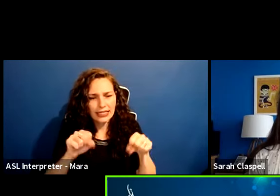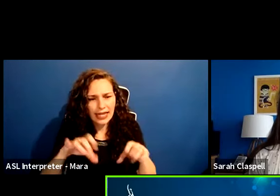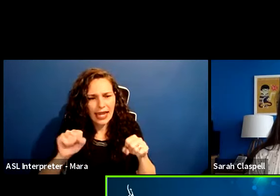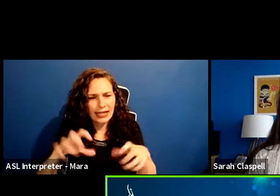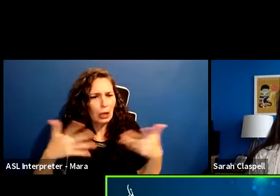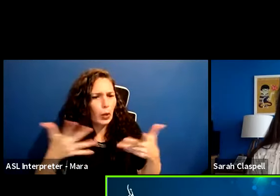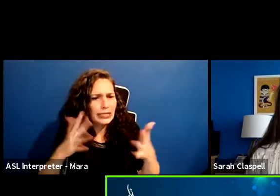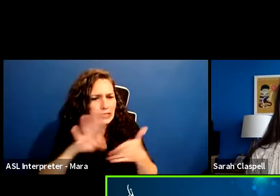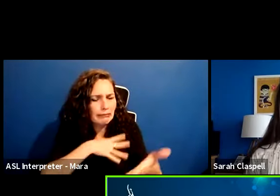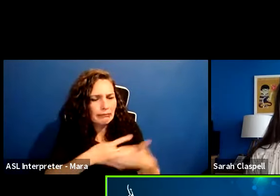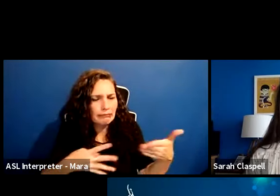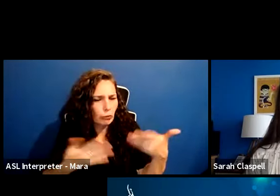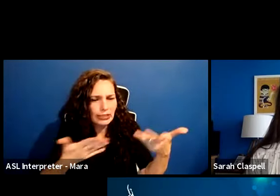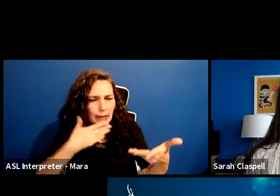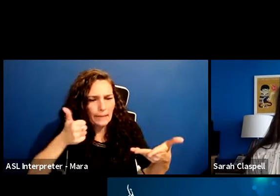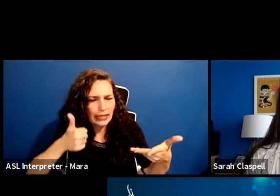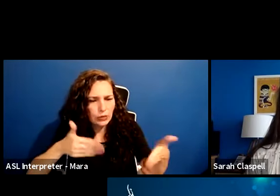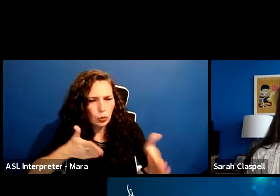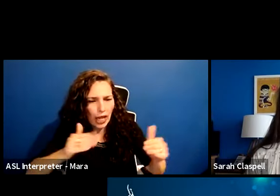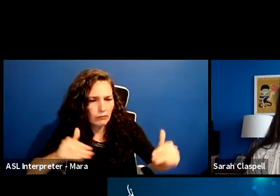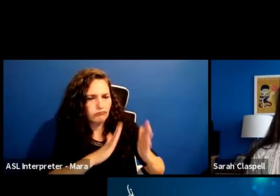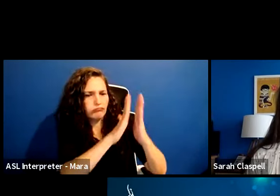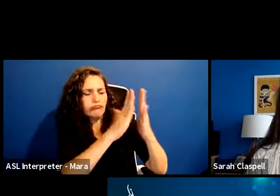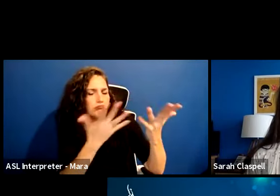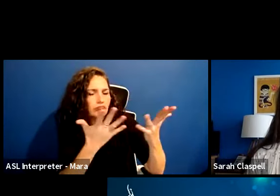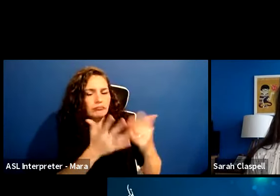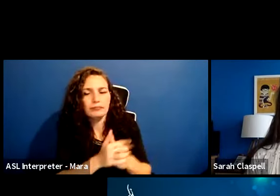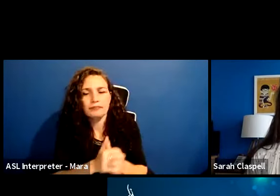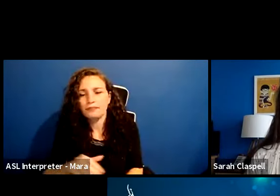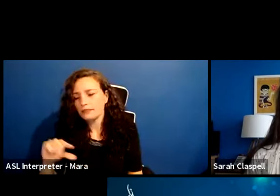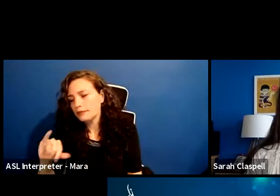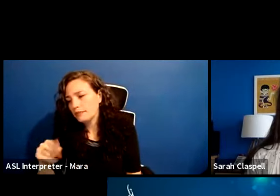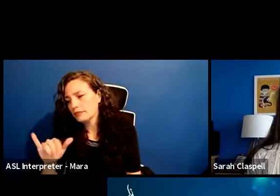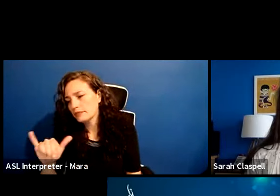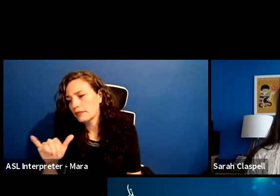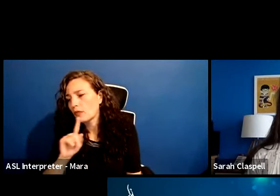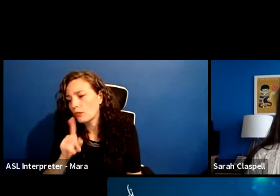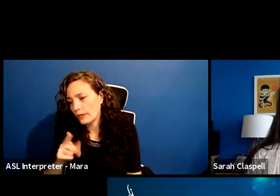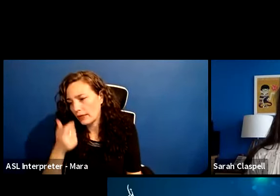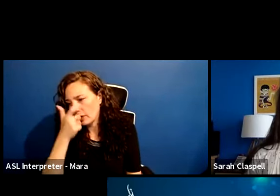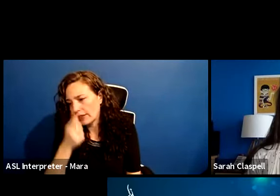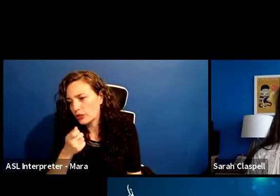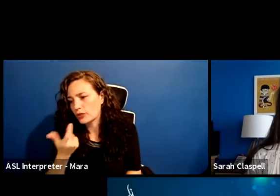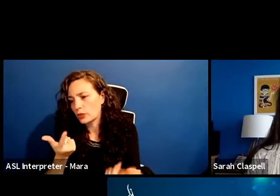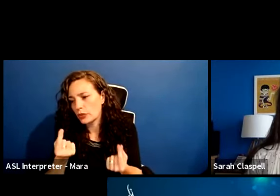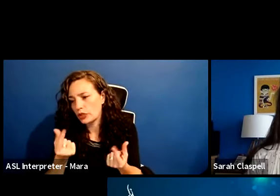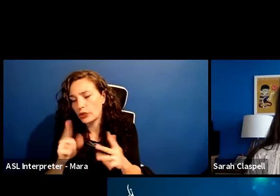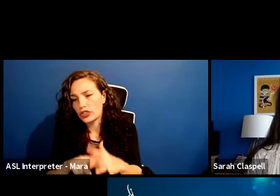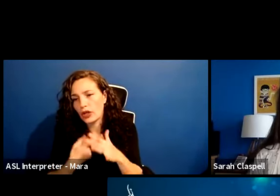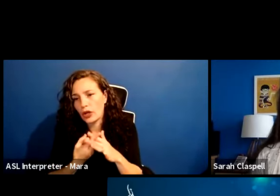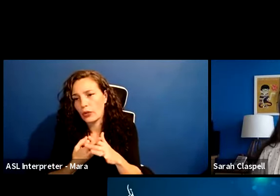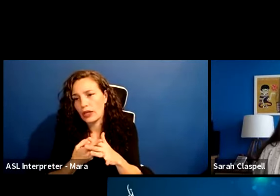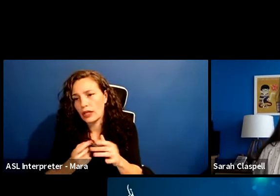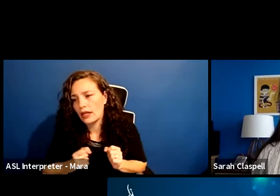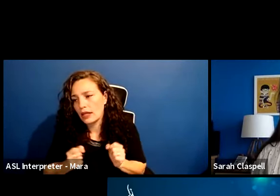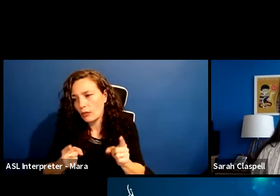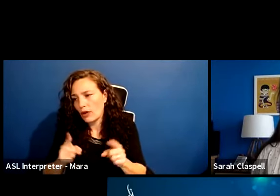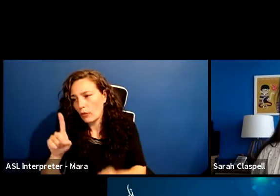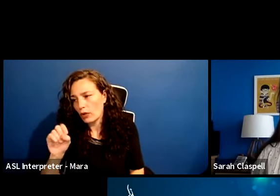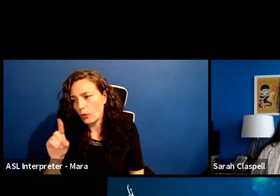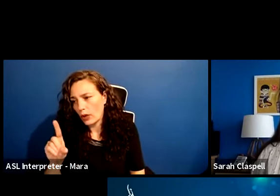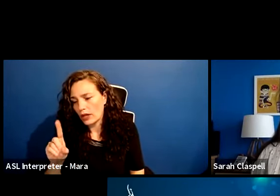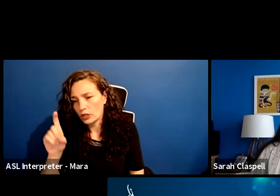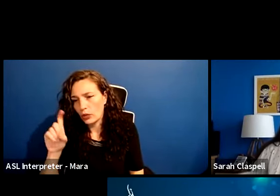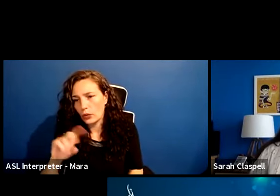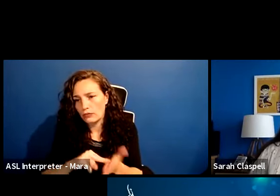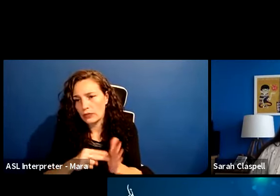best way to approach it? Yeah. I think, um, if you're interested, uh, you should start with improv one-on-one, which is where you would need